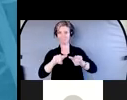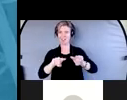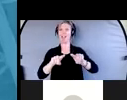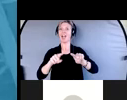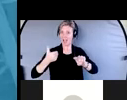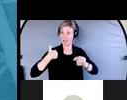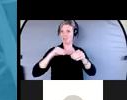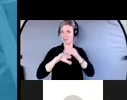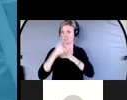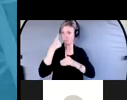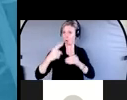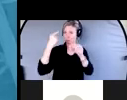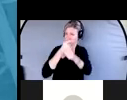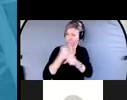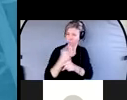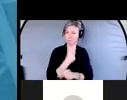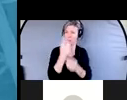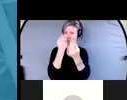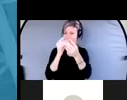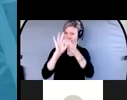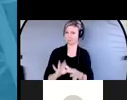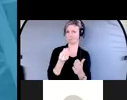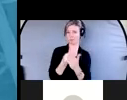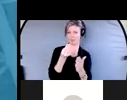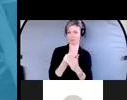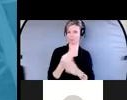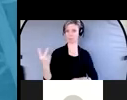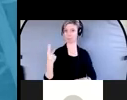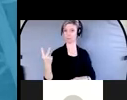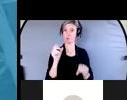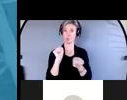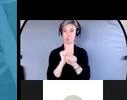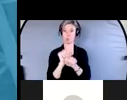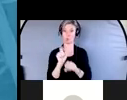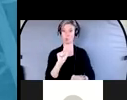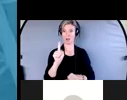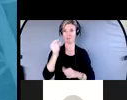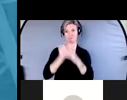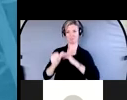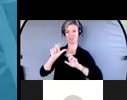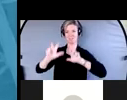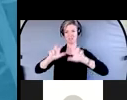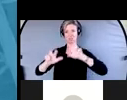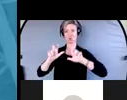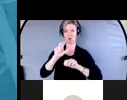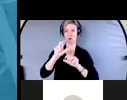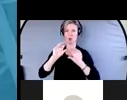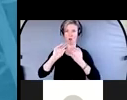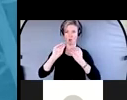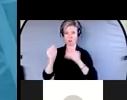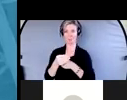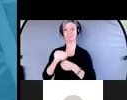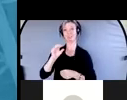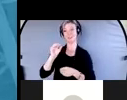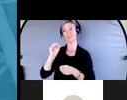myself and I, myself and Jennifer, we work for the investor office within the OSC. within the investor office, really, we